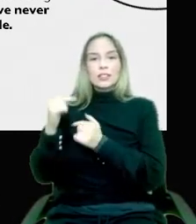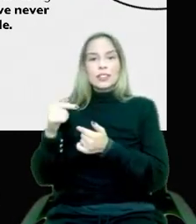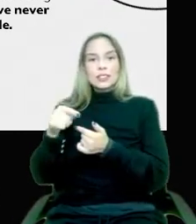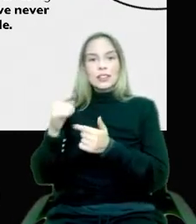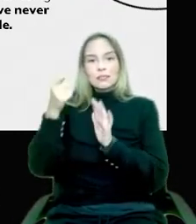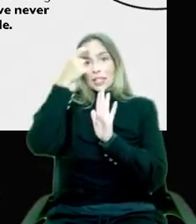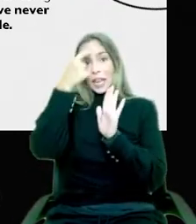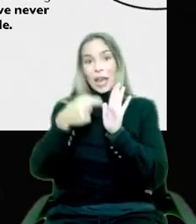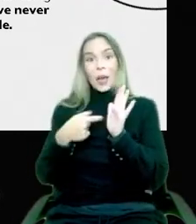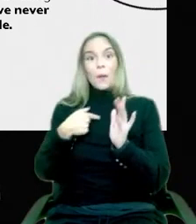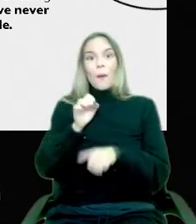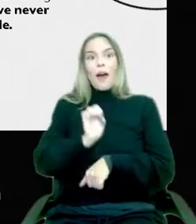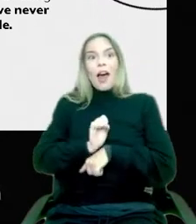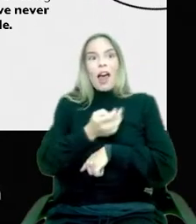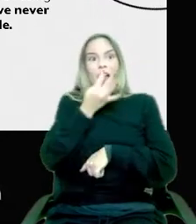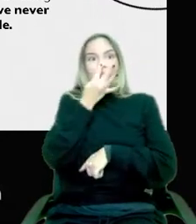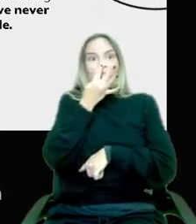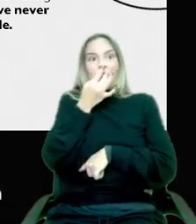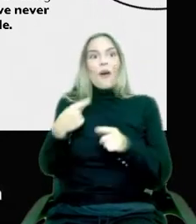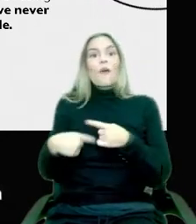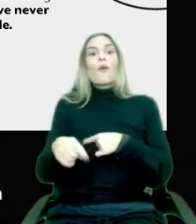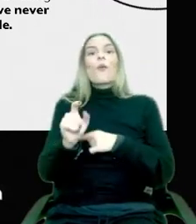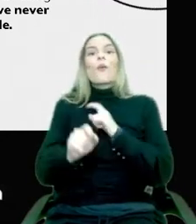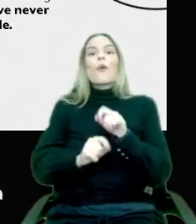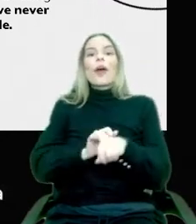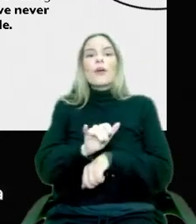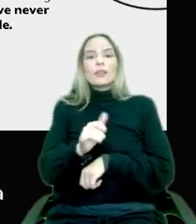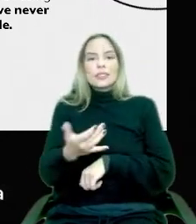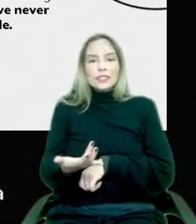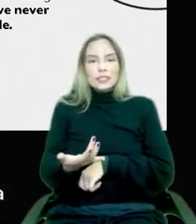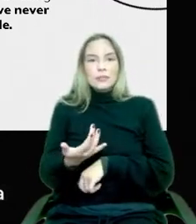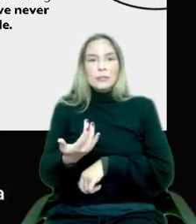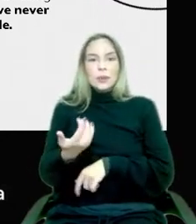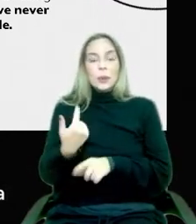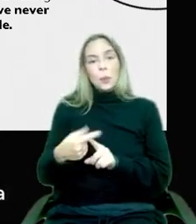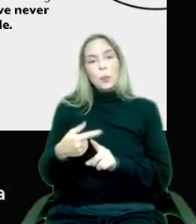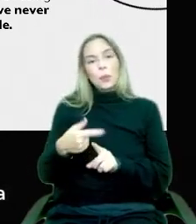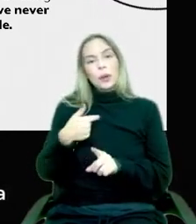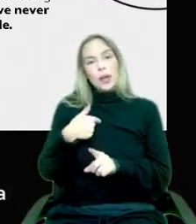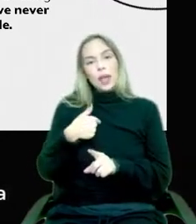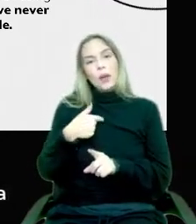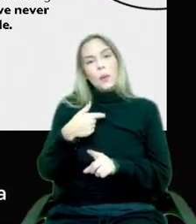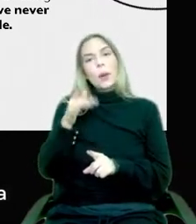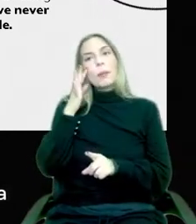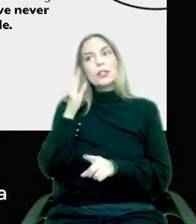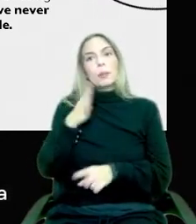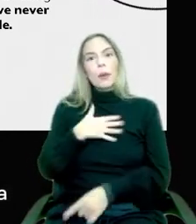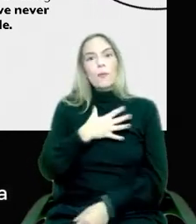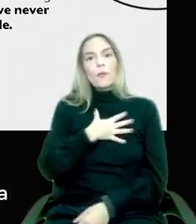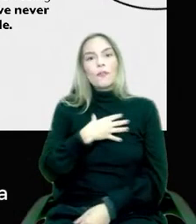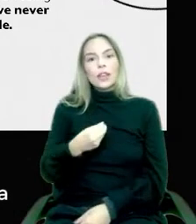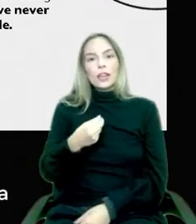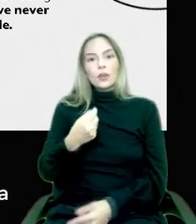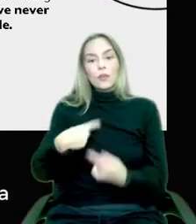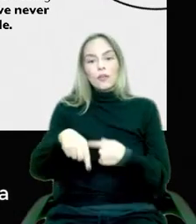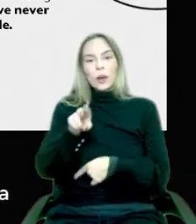in that respect. Yeah, so I envision my children using it in ways we never thought imaginable. So,